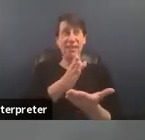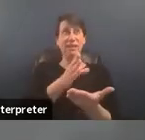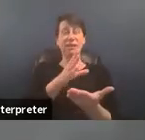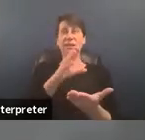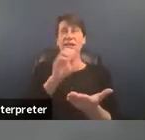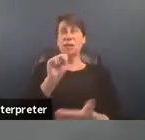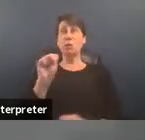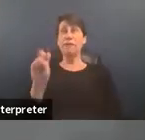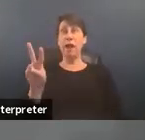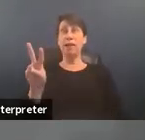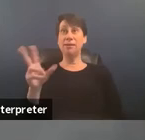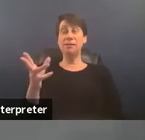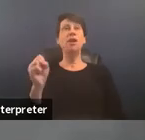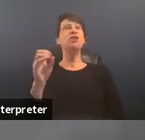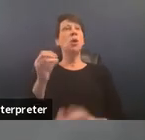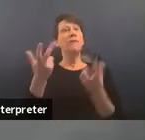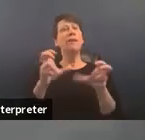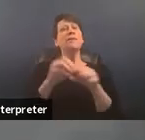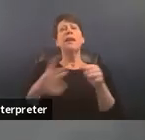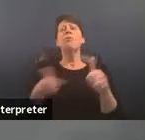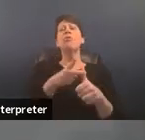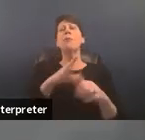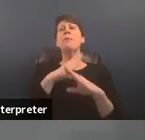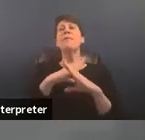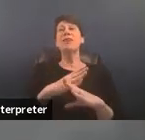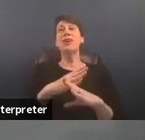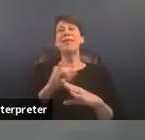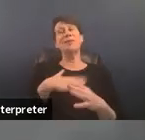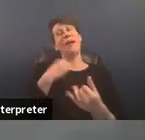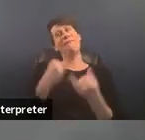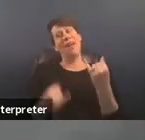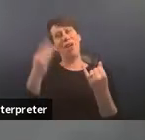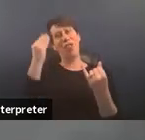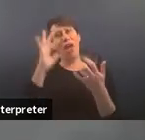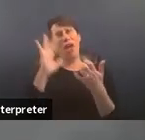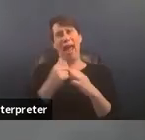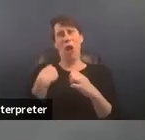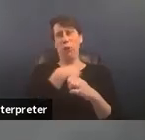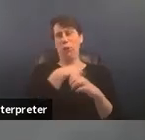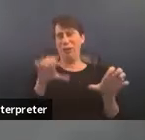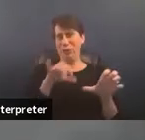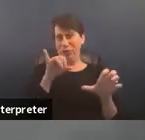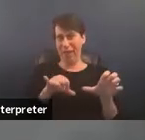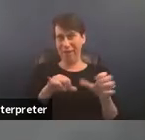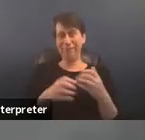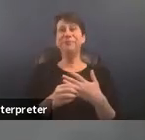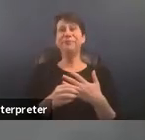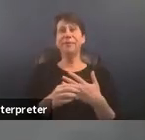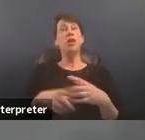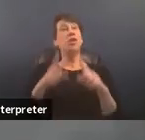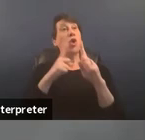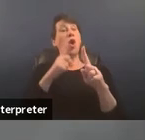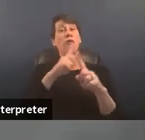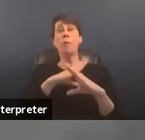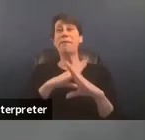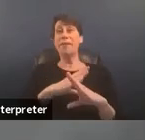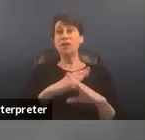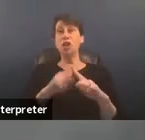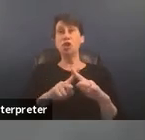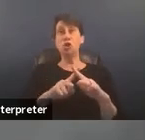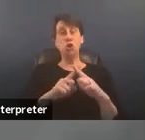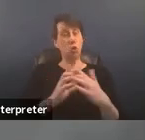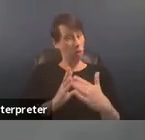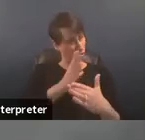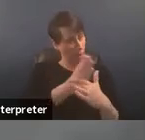and so investing in primary prevention is my final thought on how we do that um the aim of prevention is to interrupt the